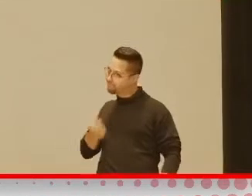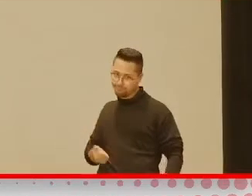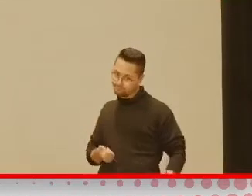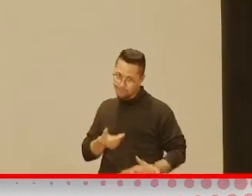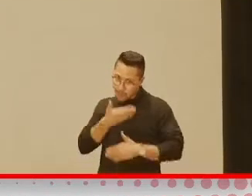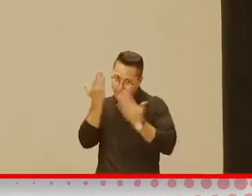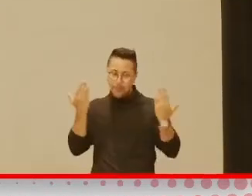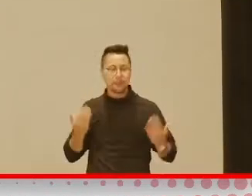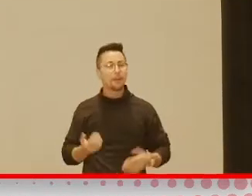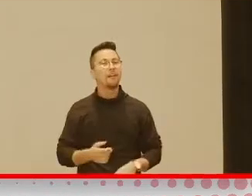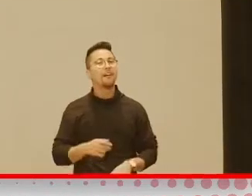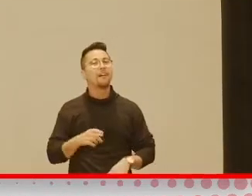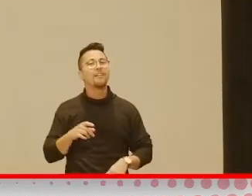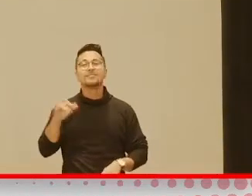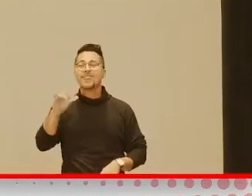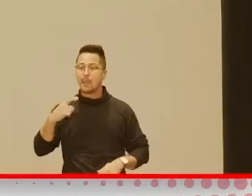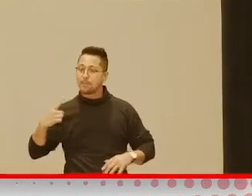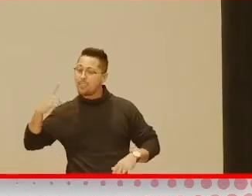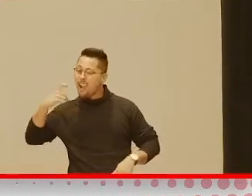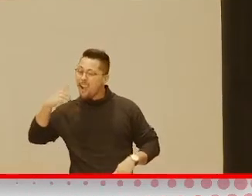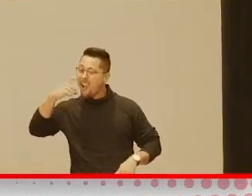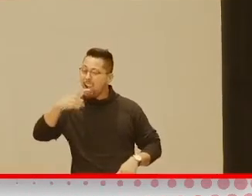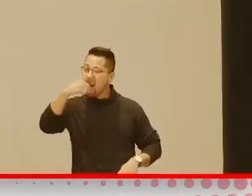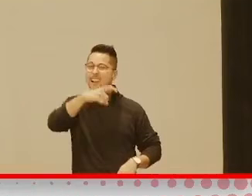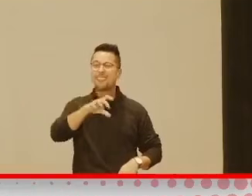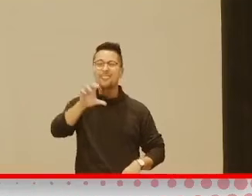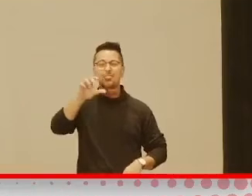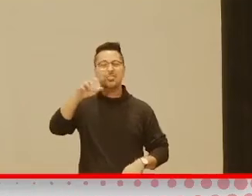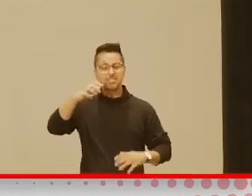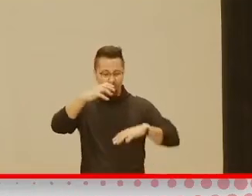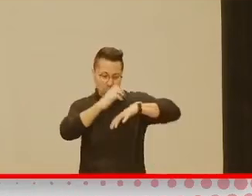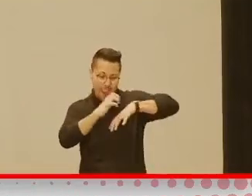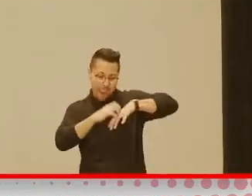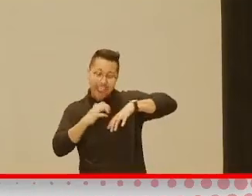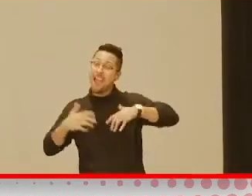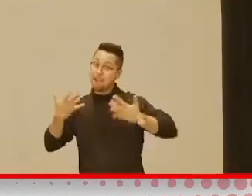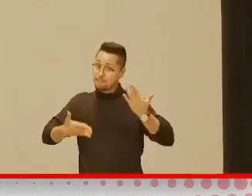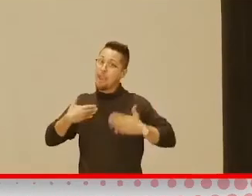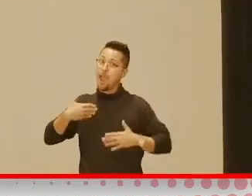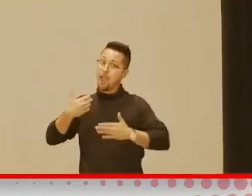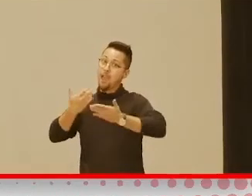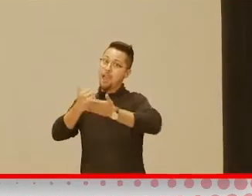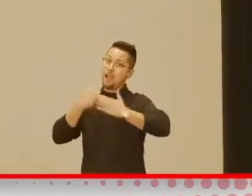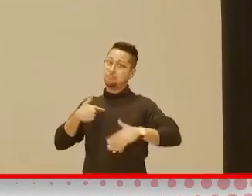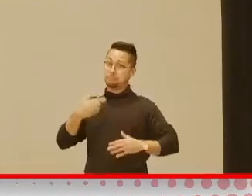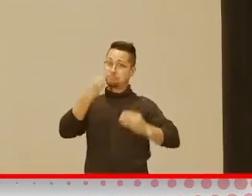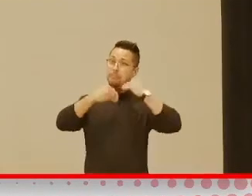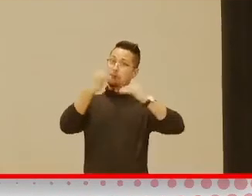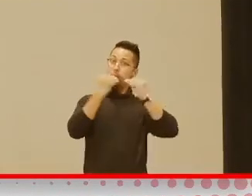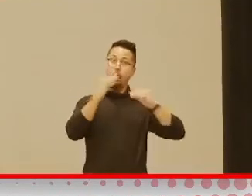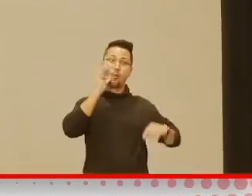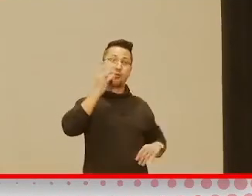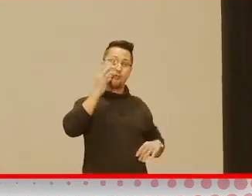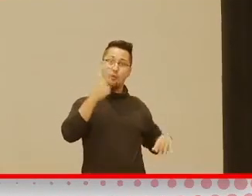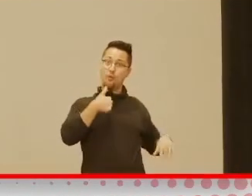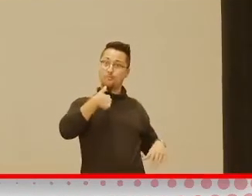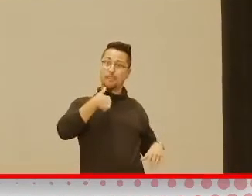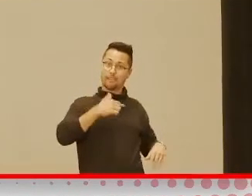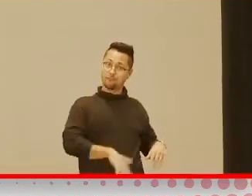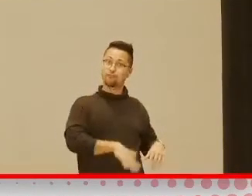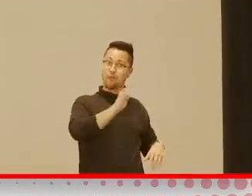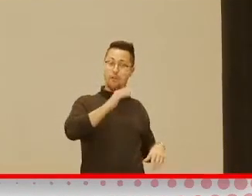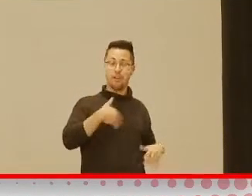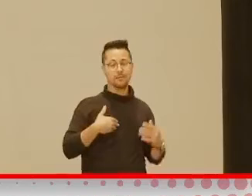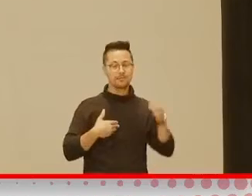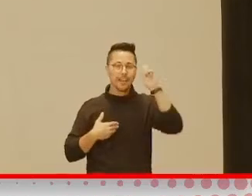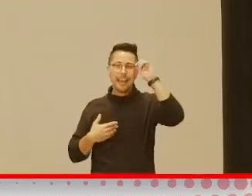having the little caterpillar grapes might have made me eat more fruit when I was younger. So, you know, making silly